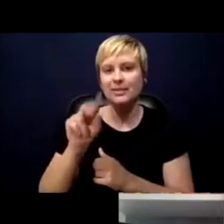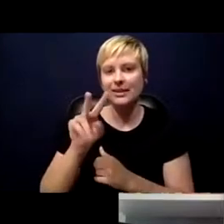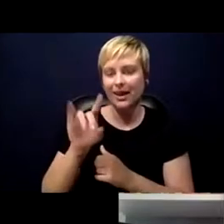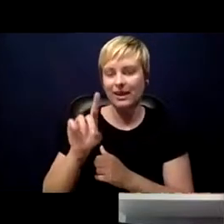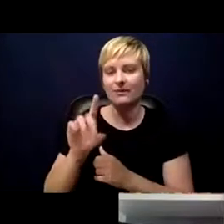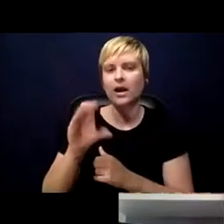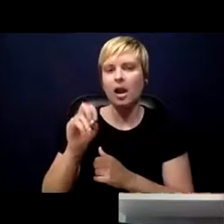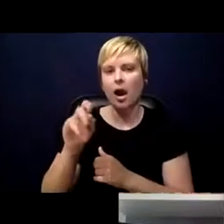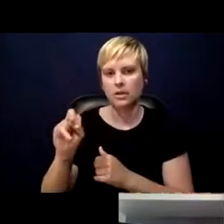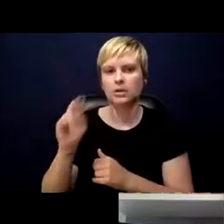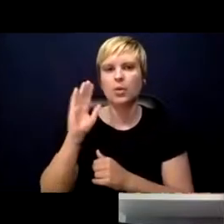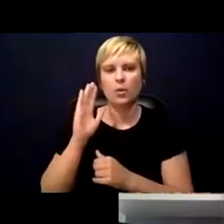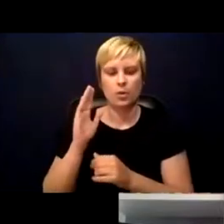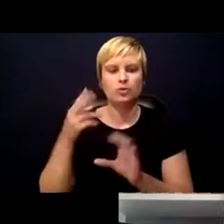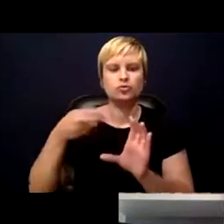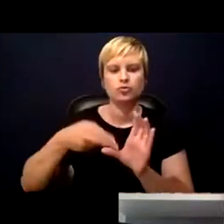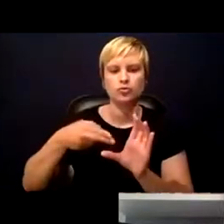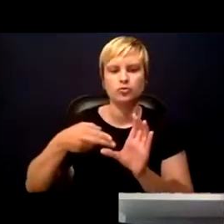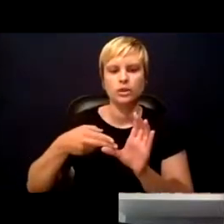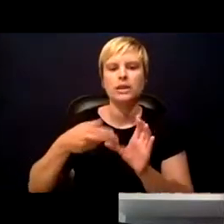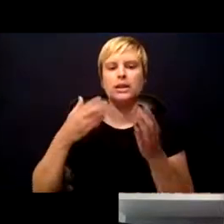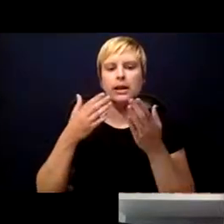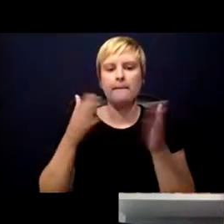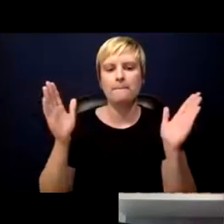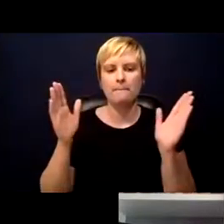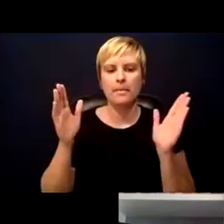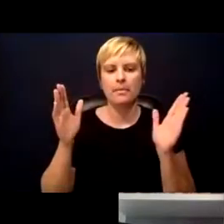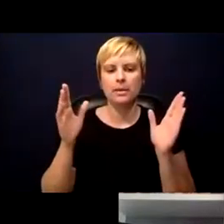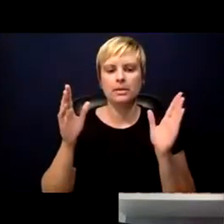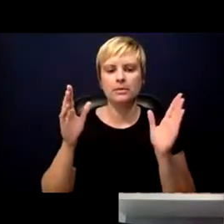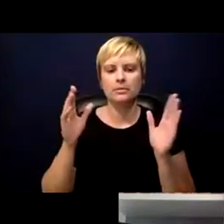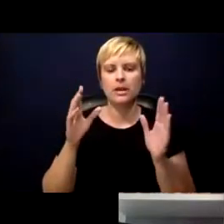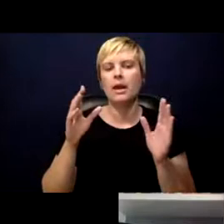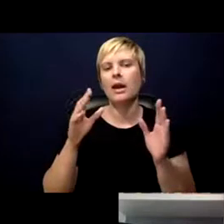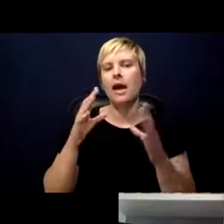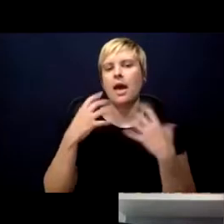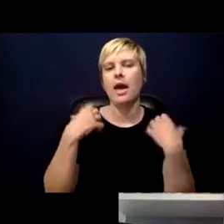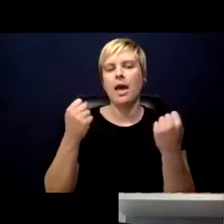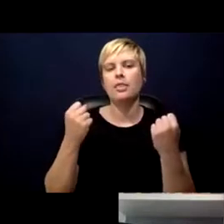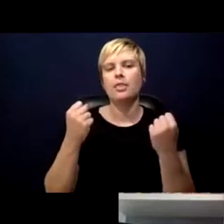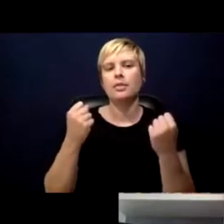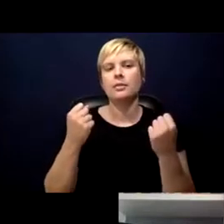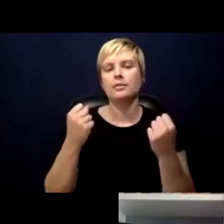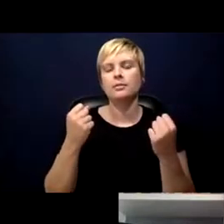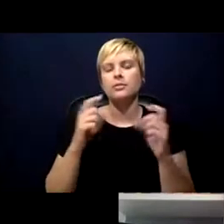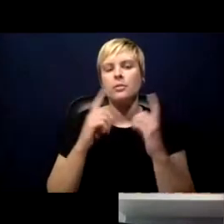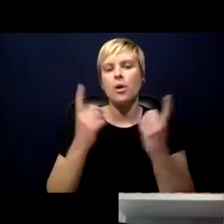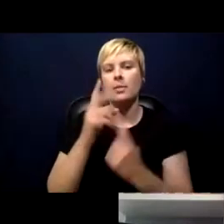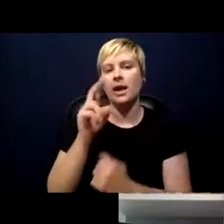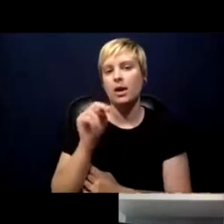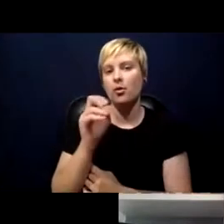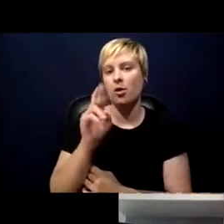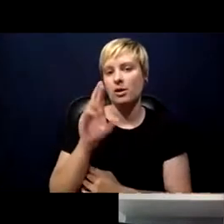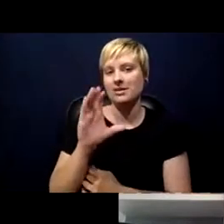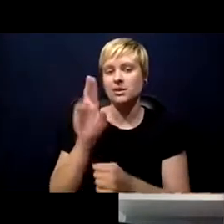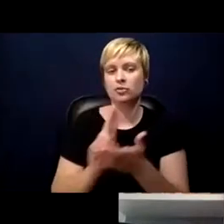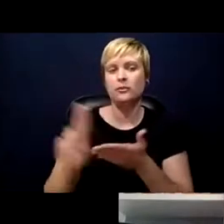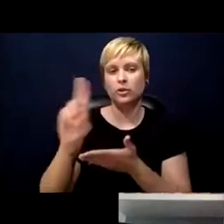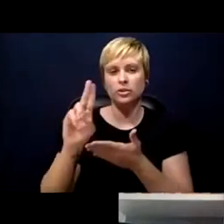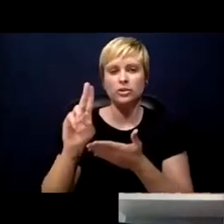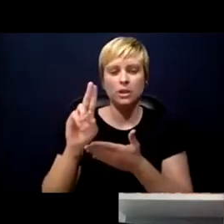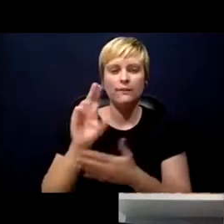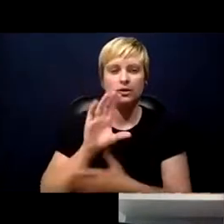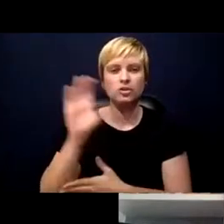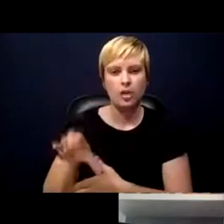Evaluation in the Public Health Department at NORC at the University of Chicago. David will detail the plan for